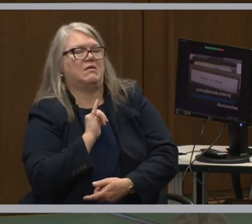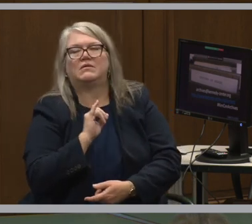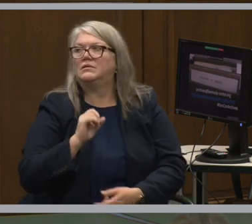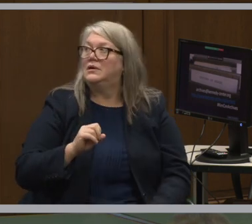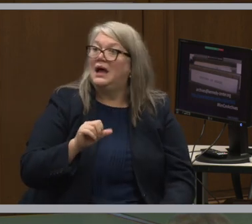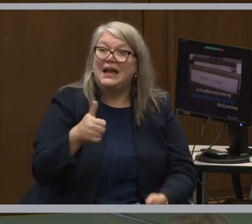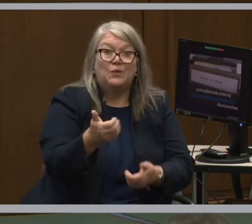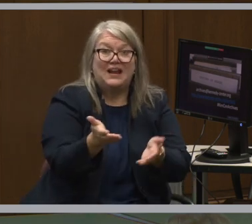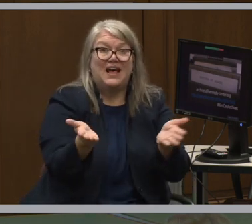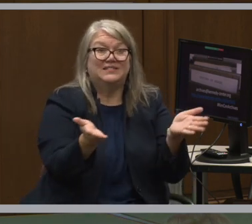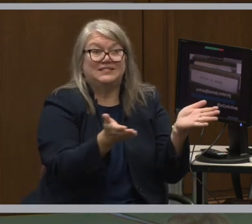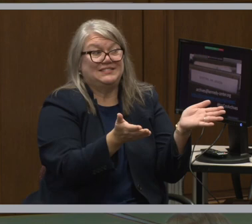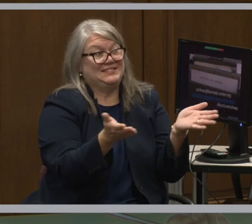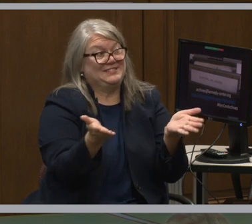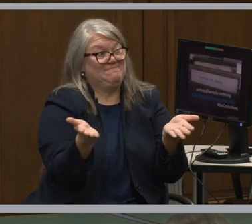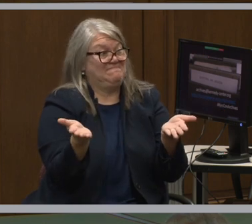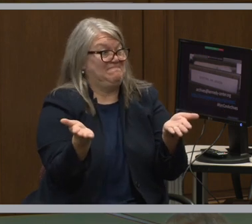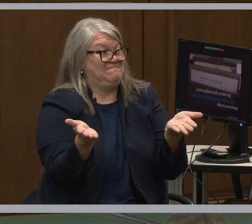Anybody else?